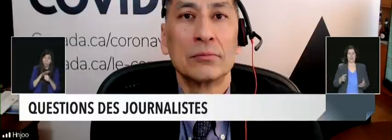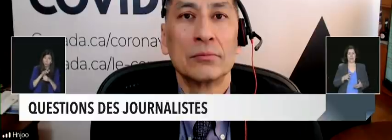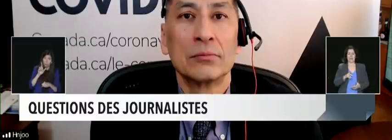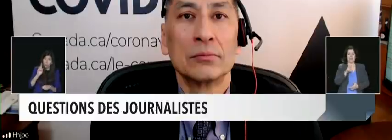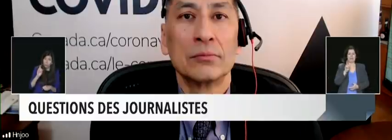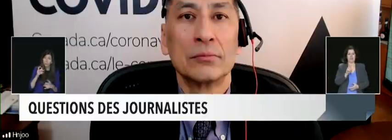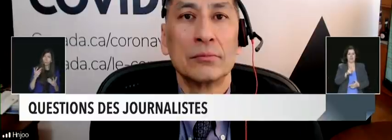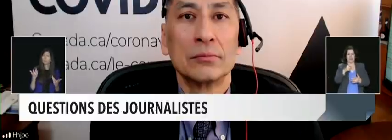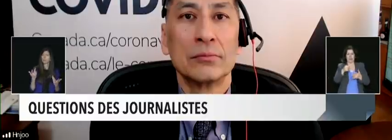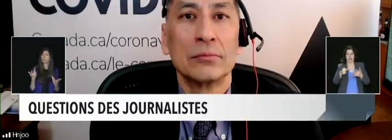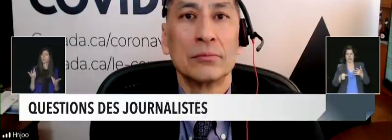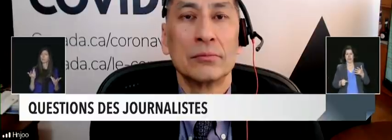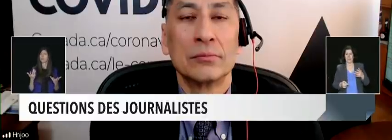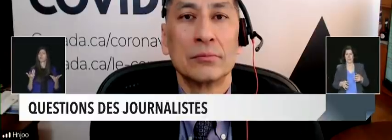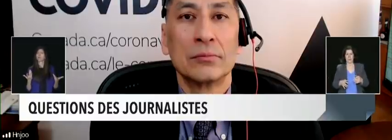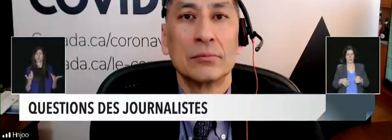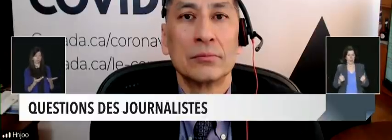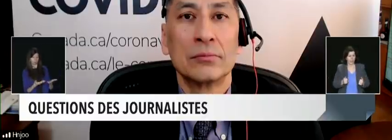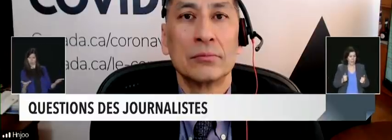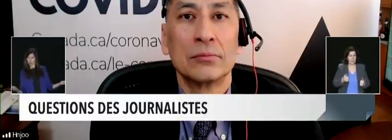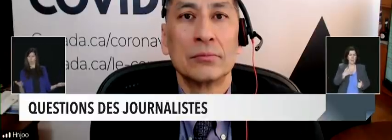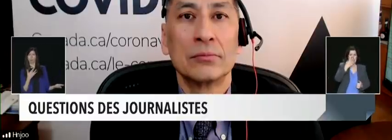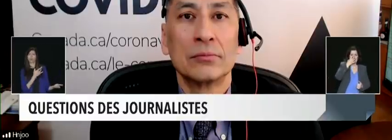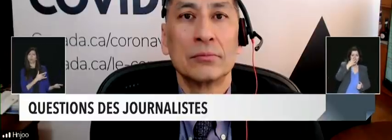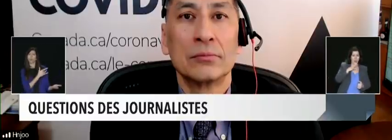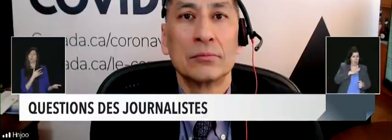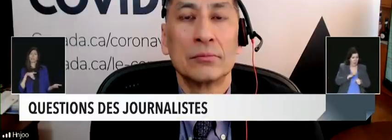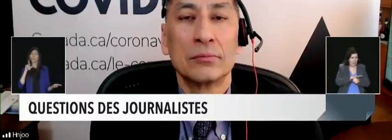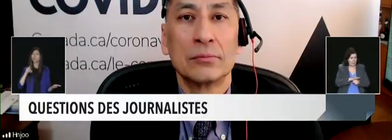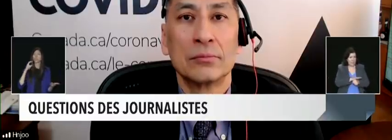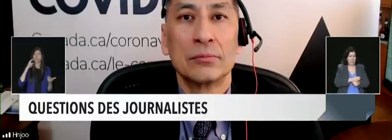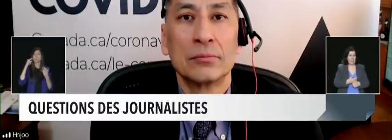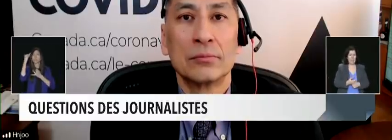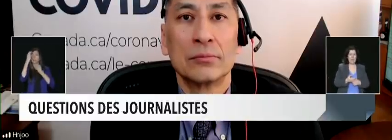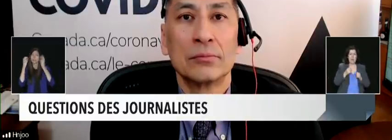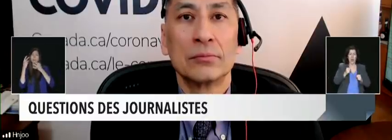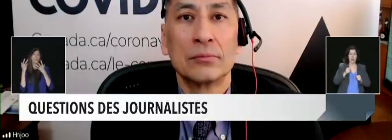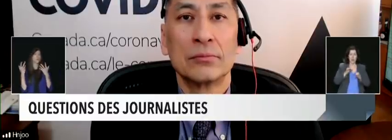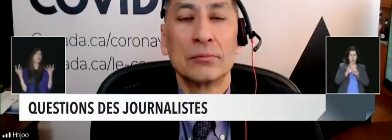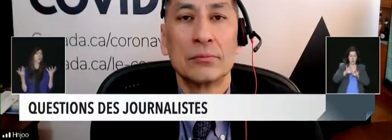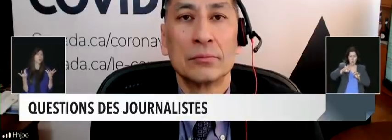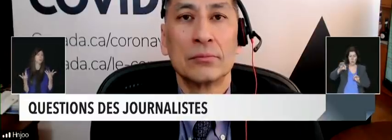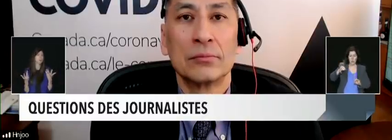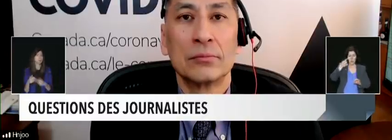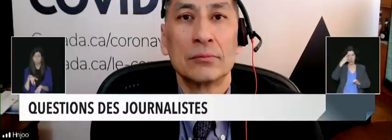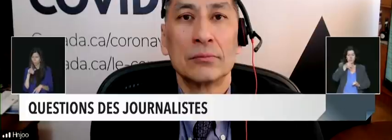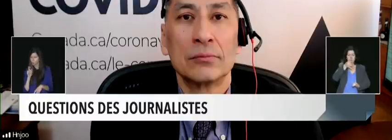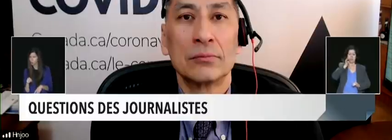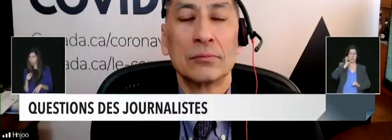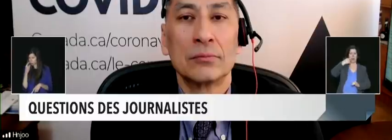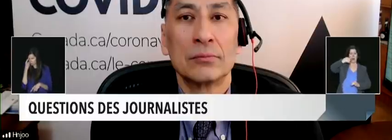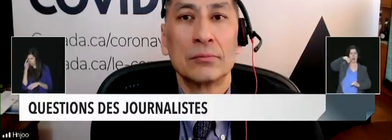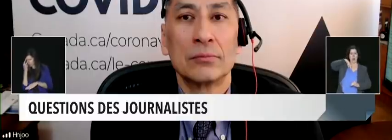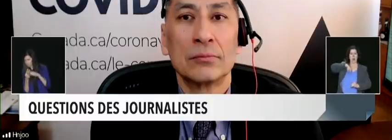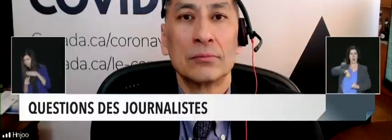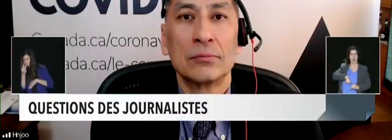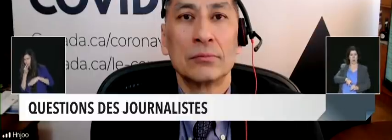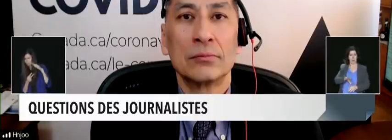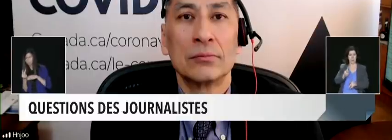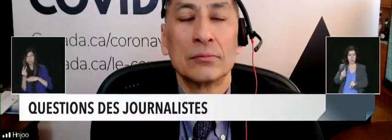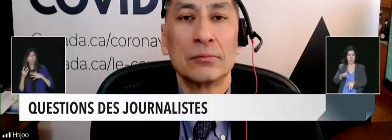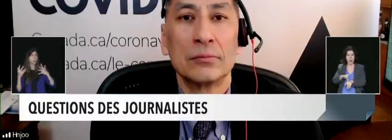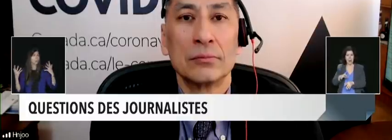What practical impact will these forecasts have on health care systems across the country?